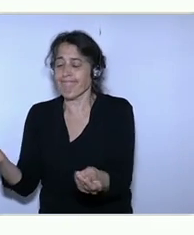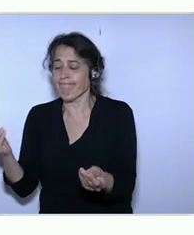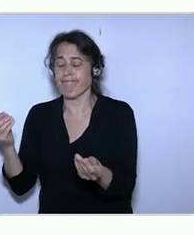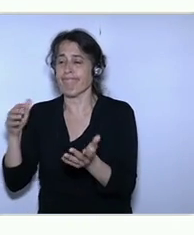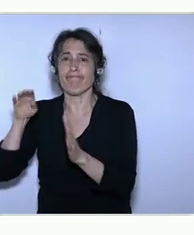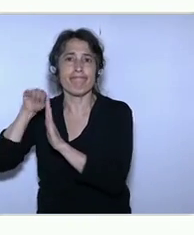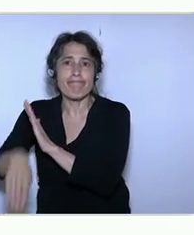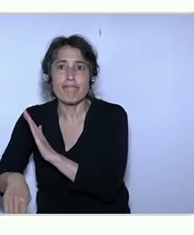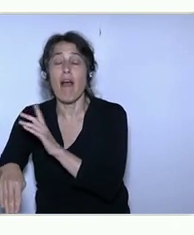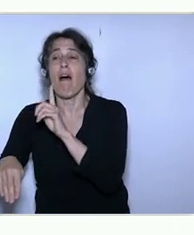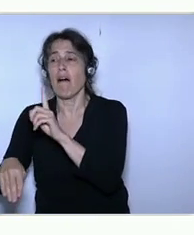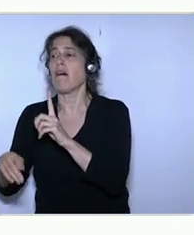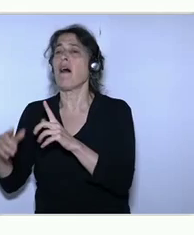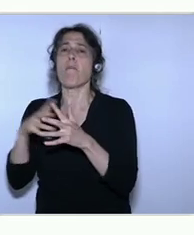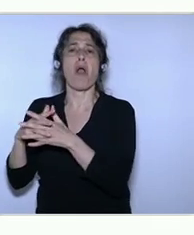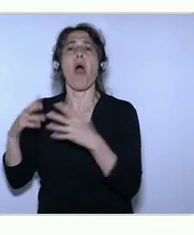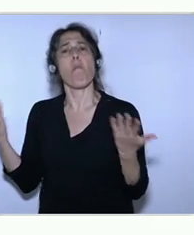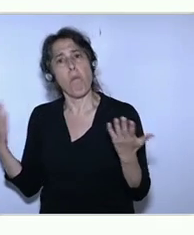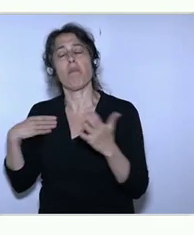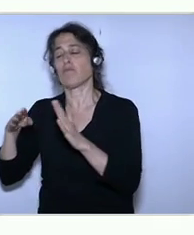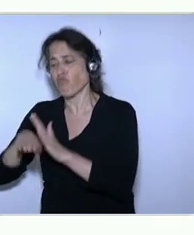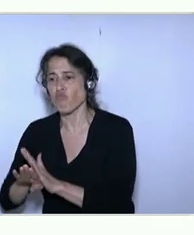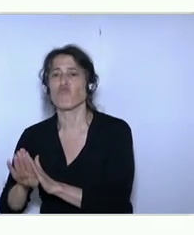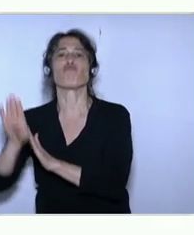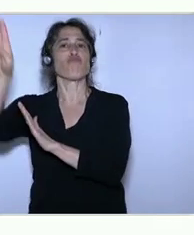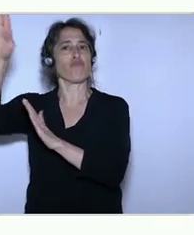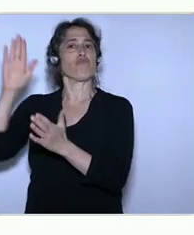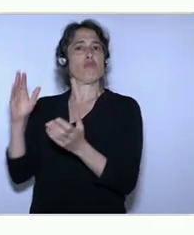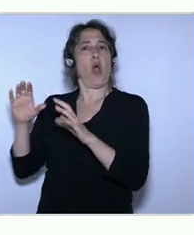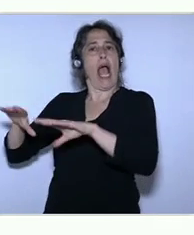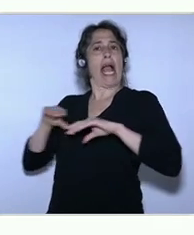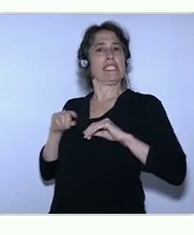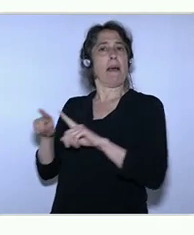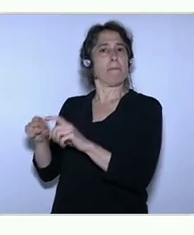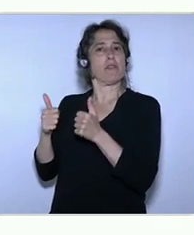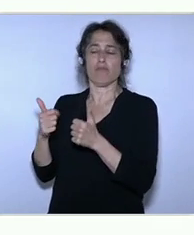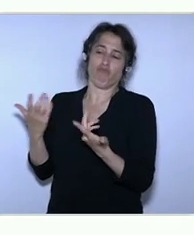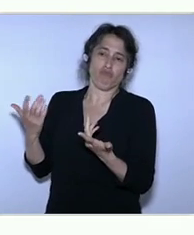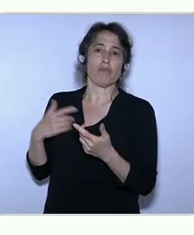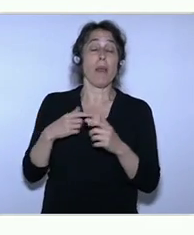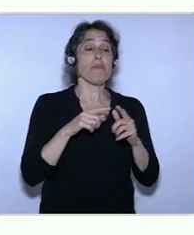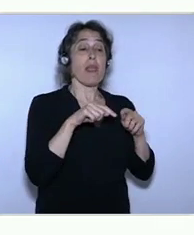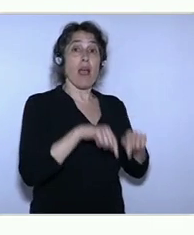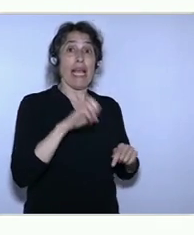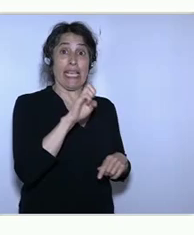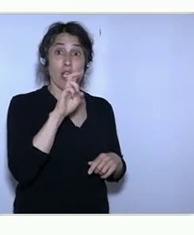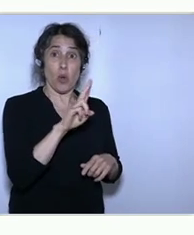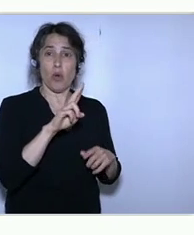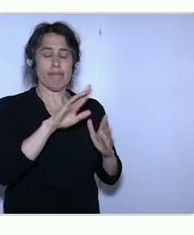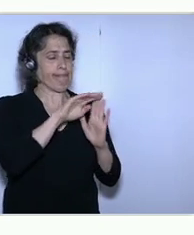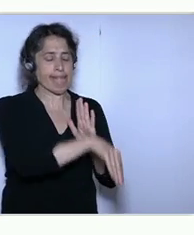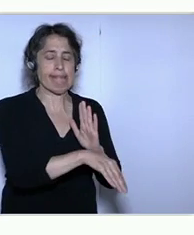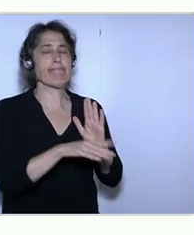And the challenge is making that acceptable. Obviously, you would have liked a different outcome, but